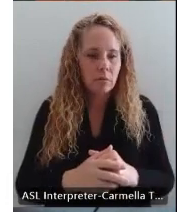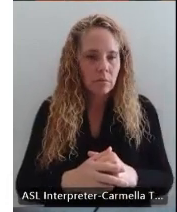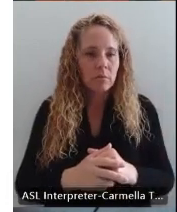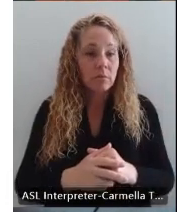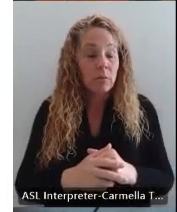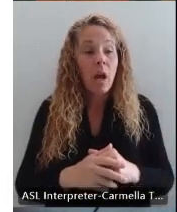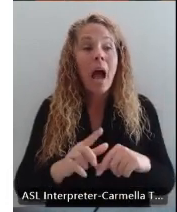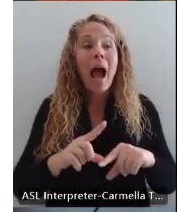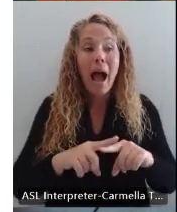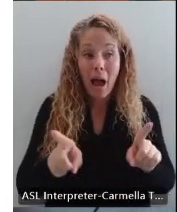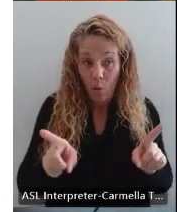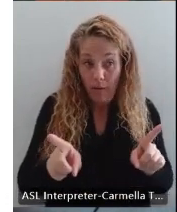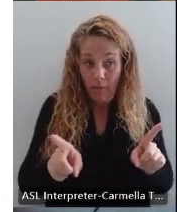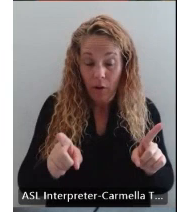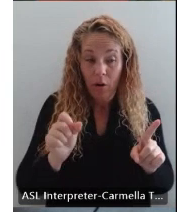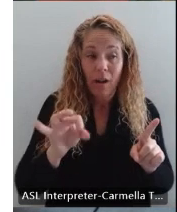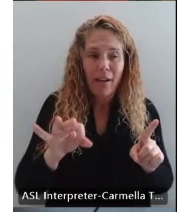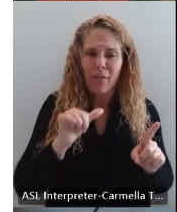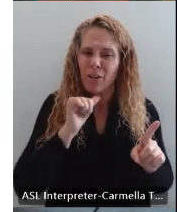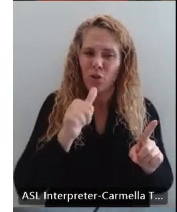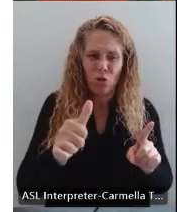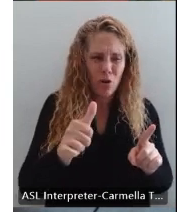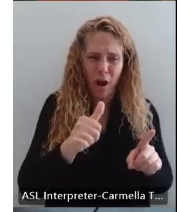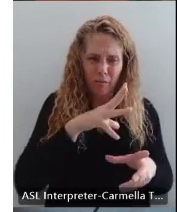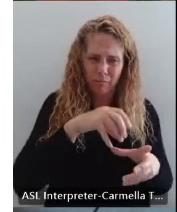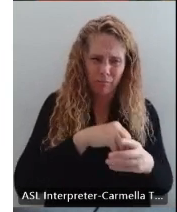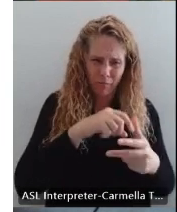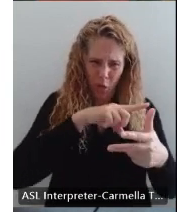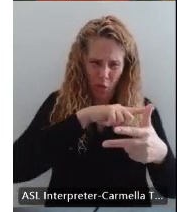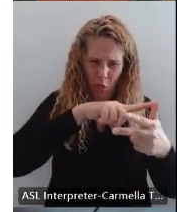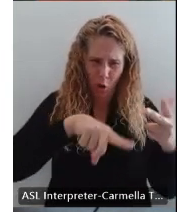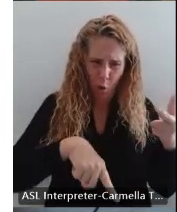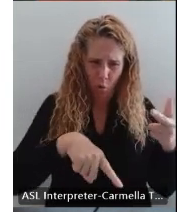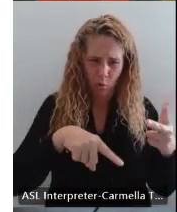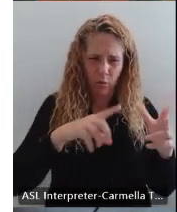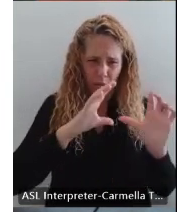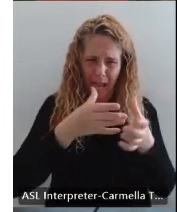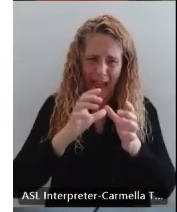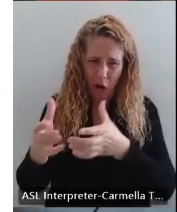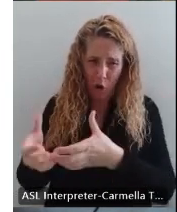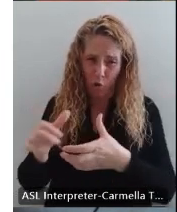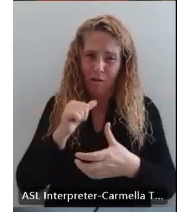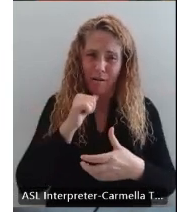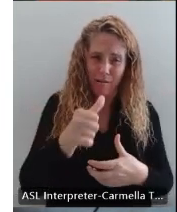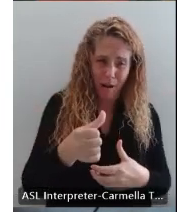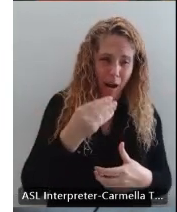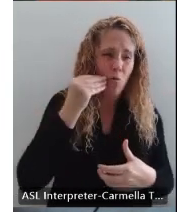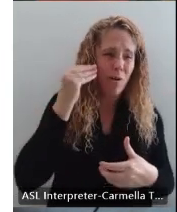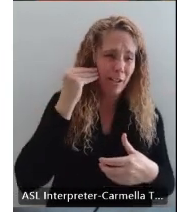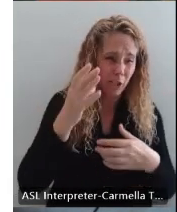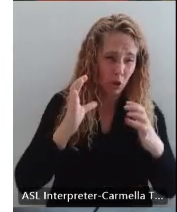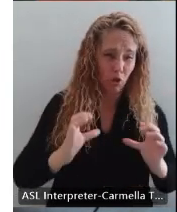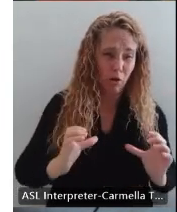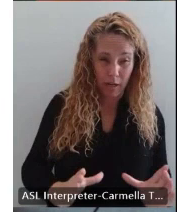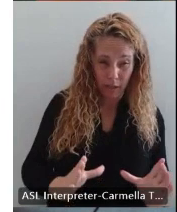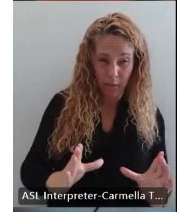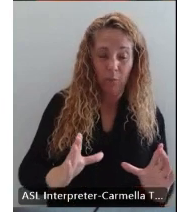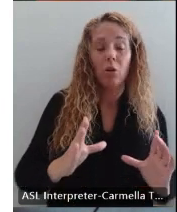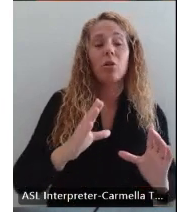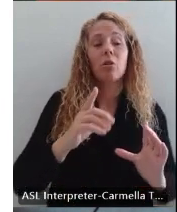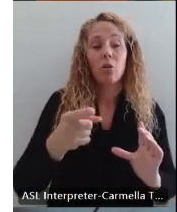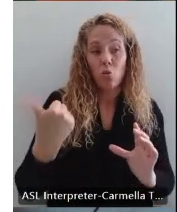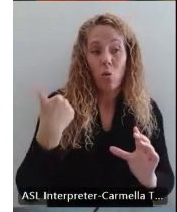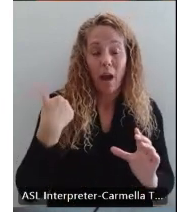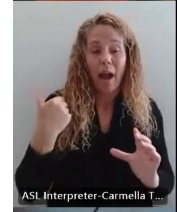However, if you don't fall into that category, if you're a non-residential customer and you